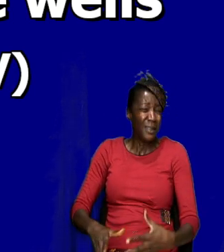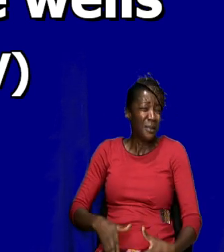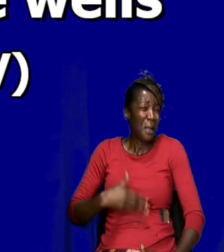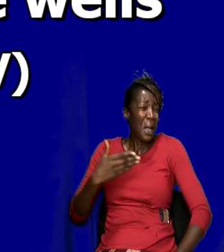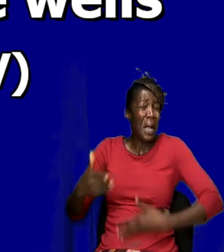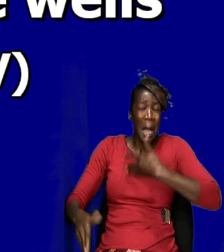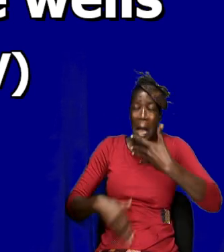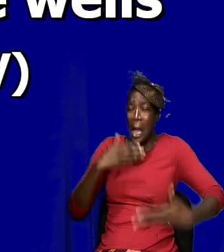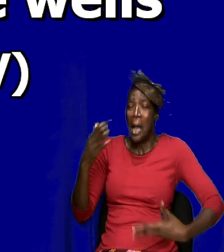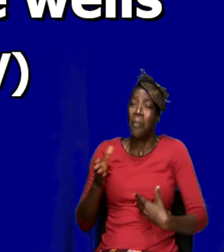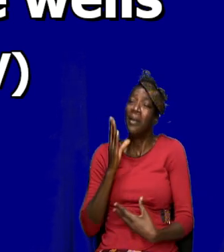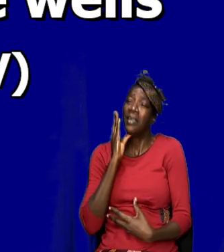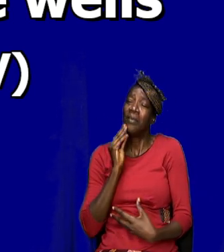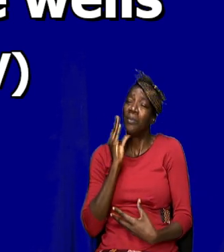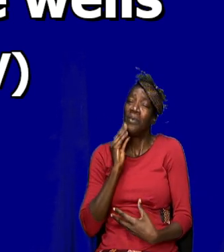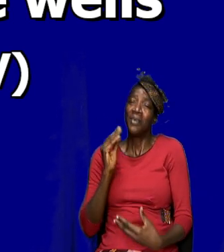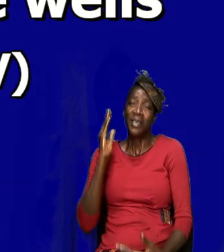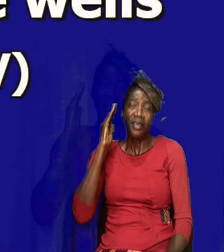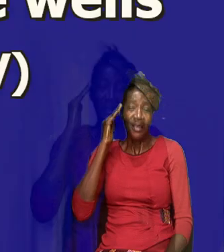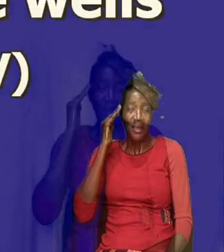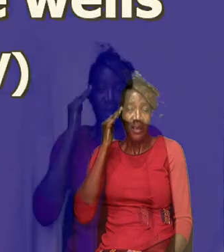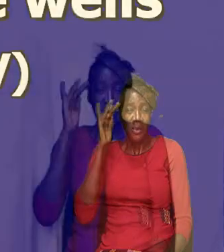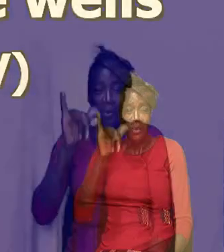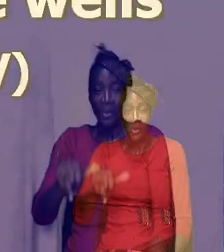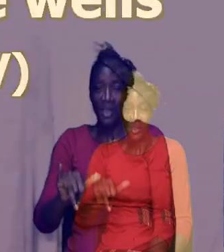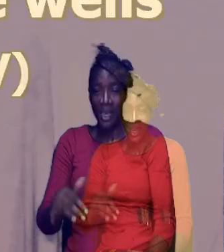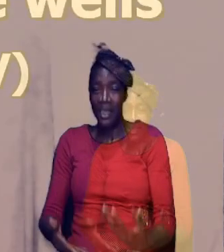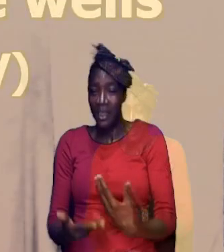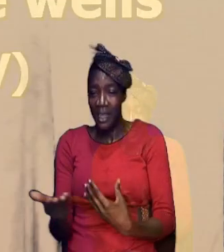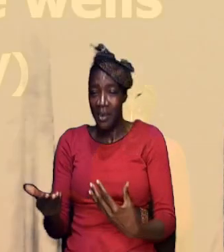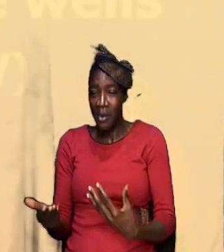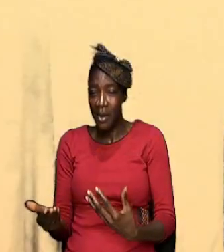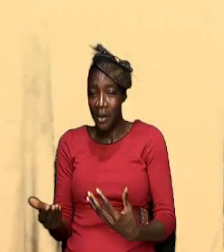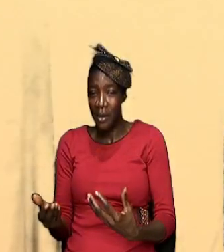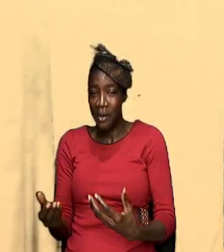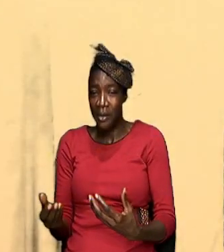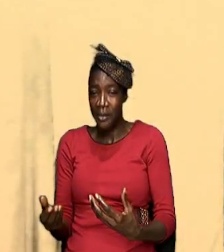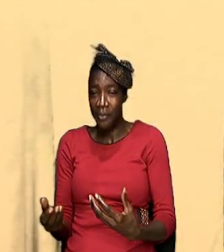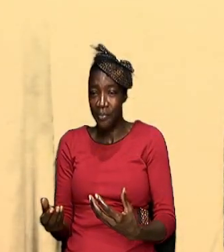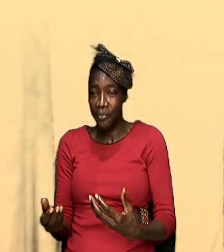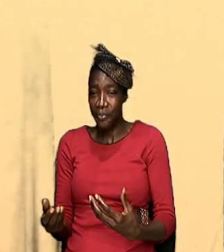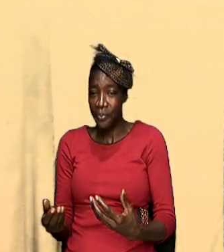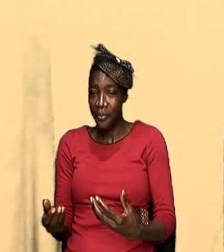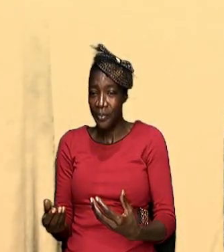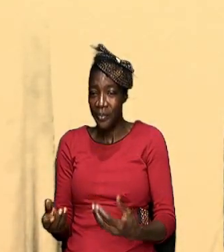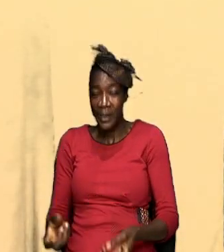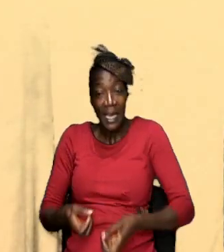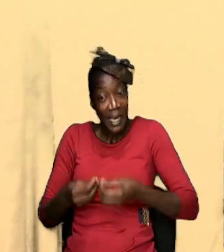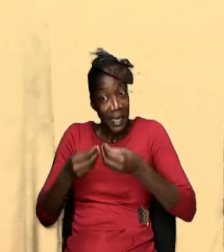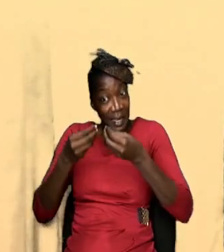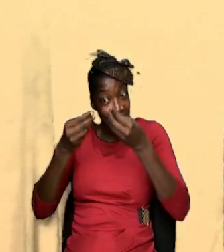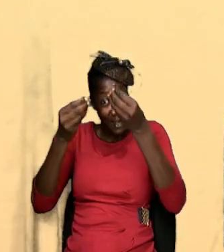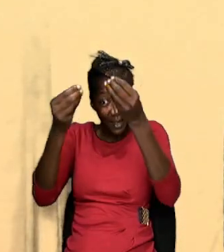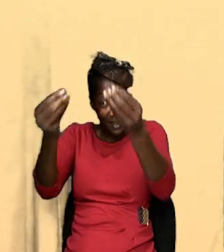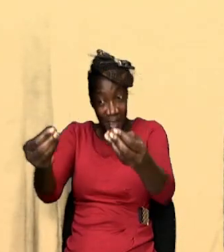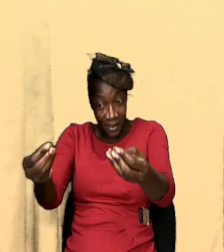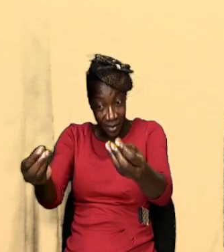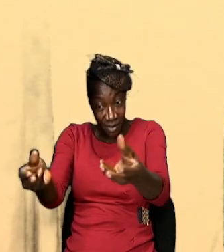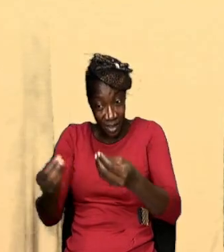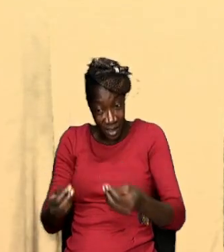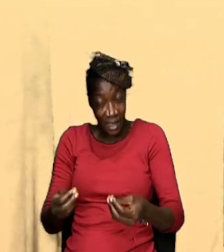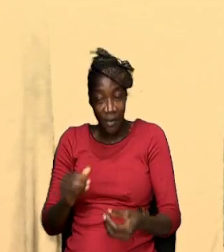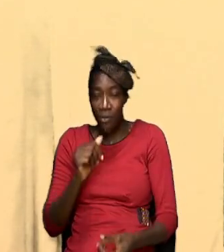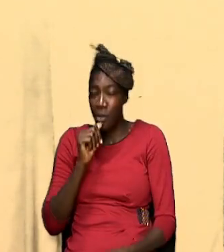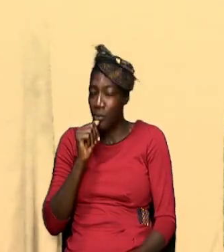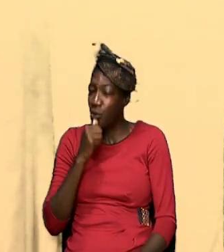know that there are benefits to get from suffering. The